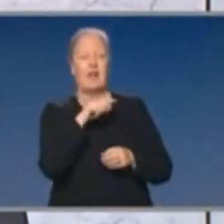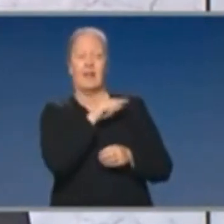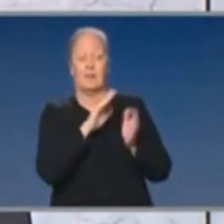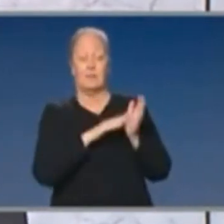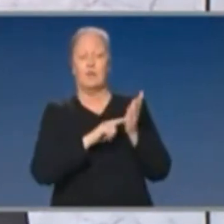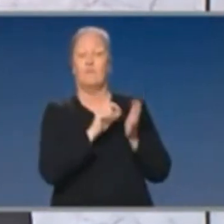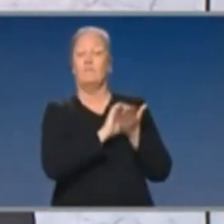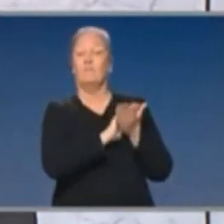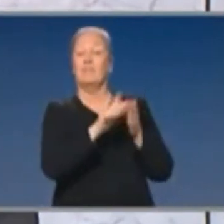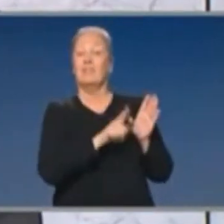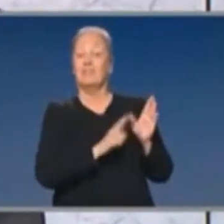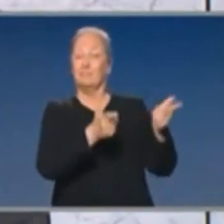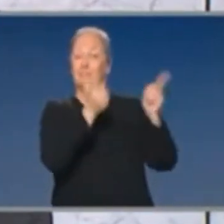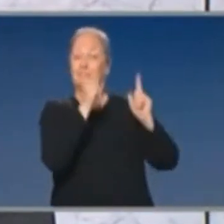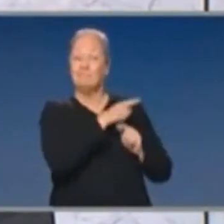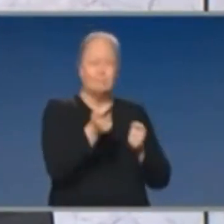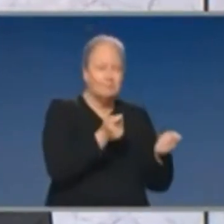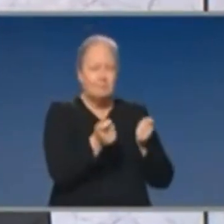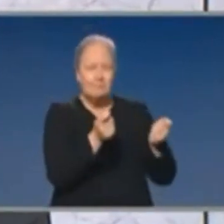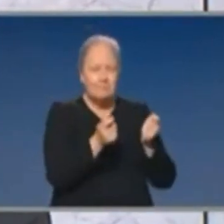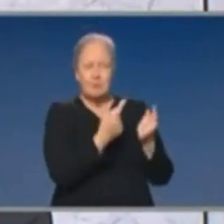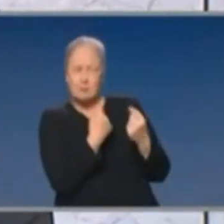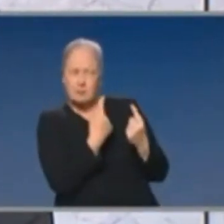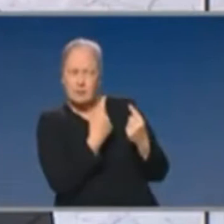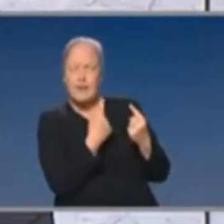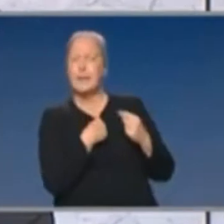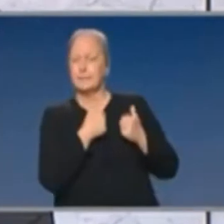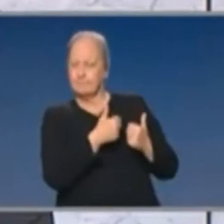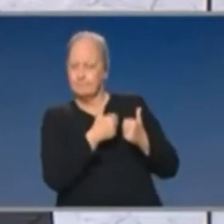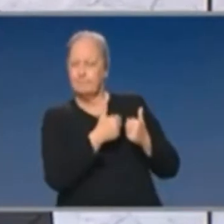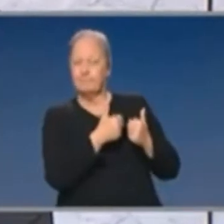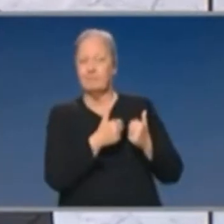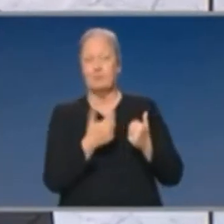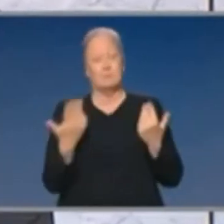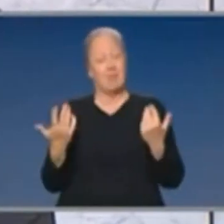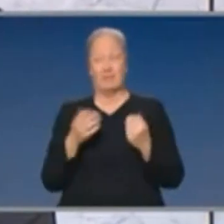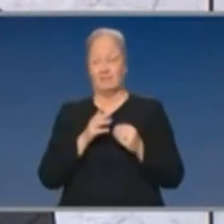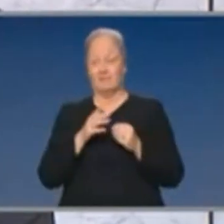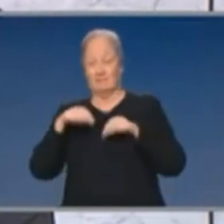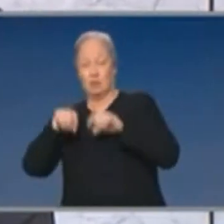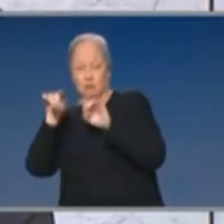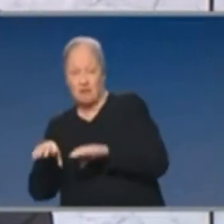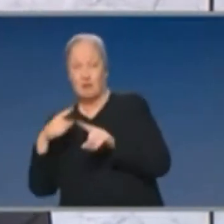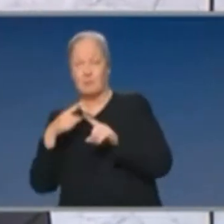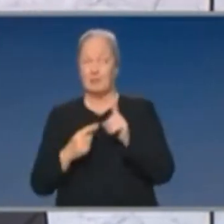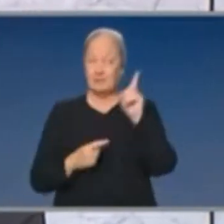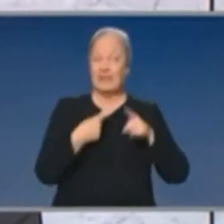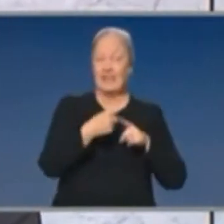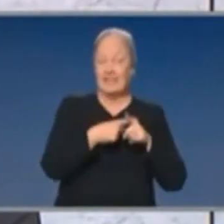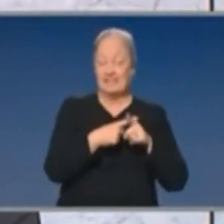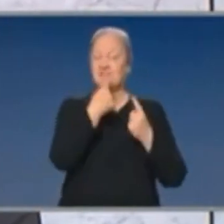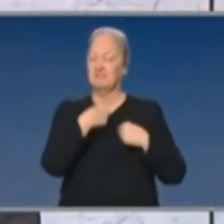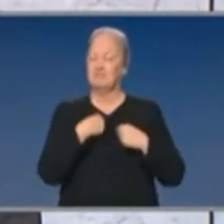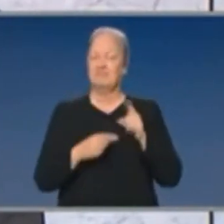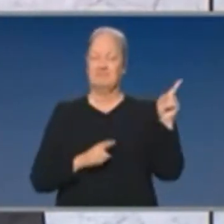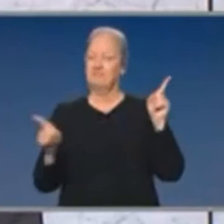Murphy. We don't expect this will be the last decision we make in this area, but these are the two best prospects and we have acted on the advice